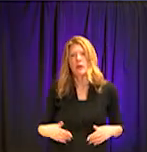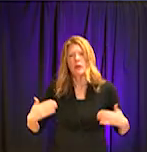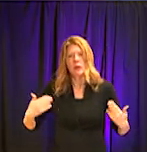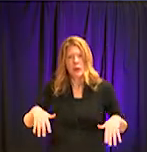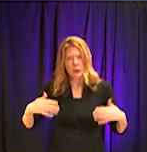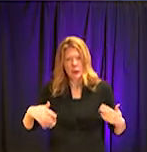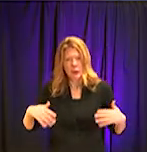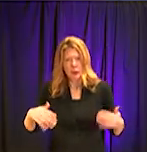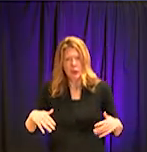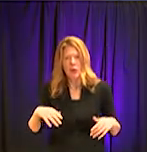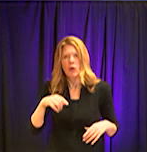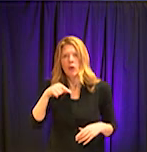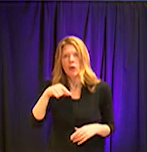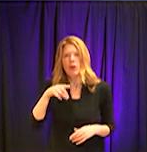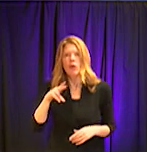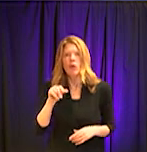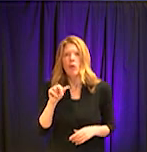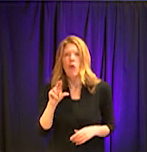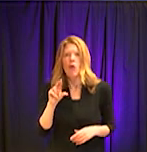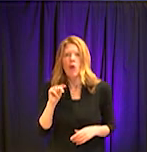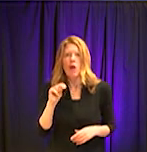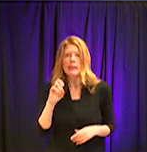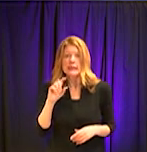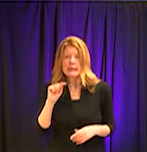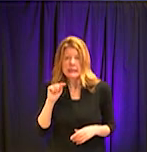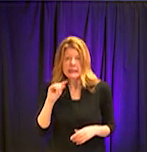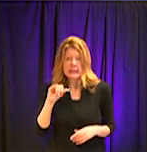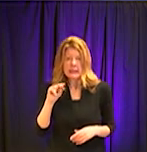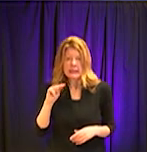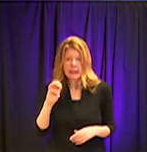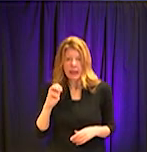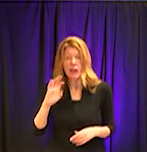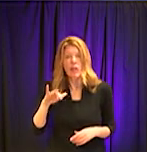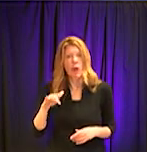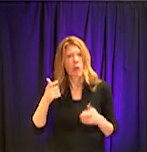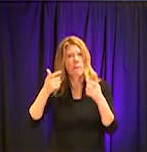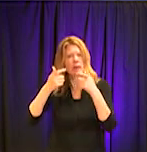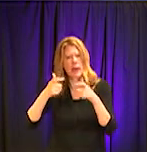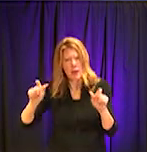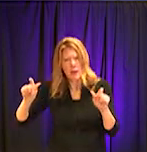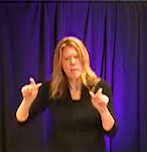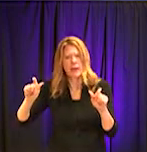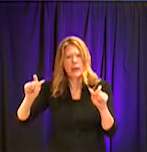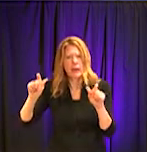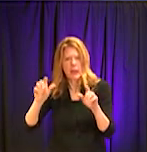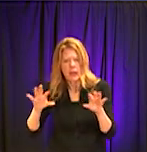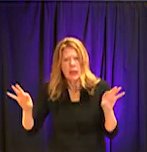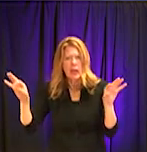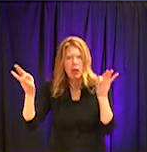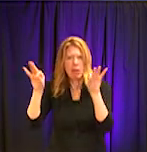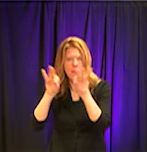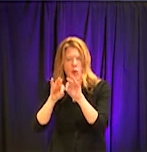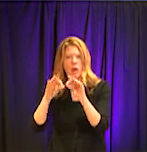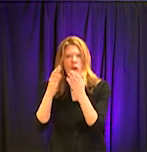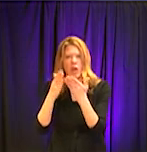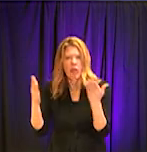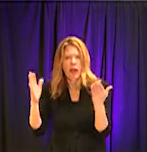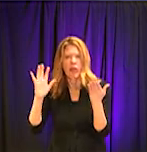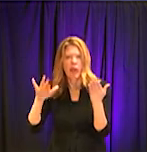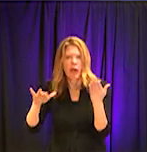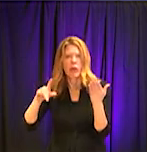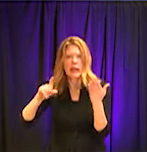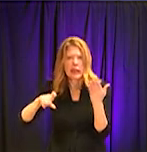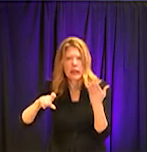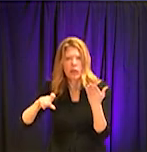quarantine is, would be a major step that would come from public health recommendations and